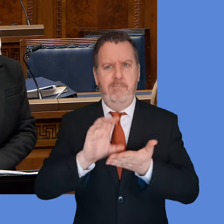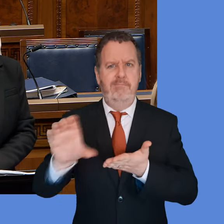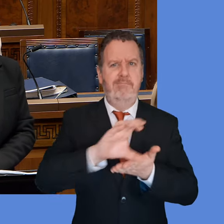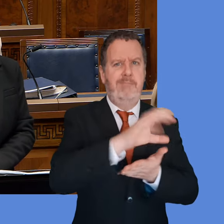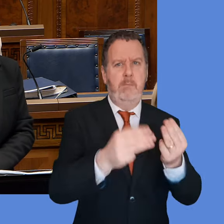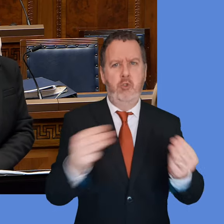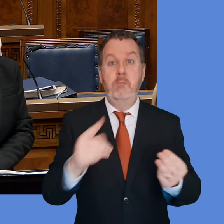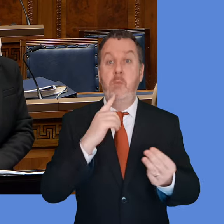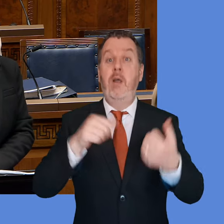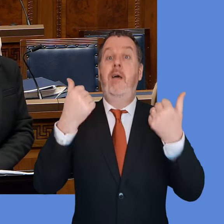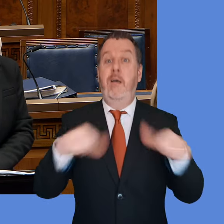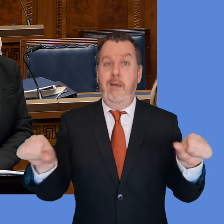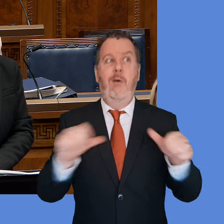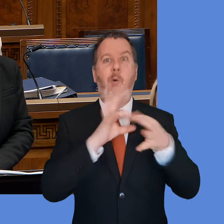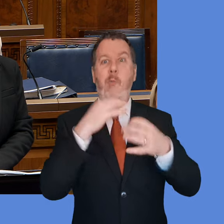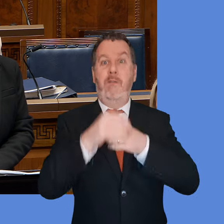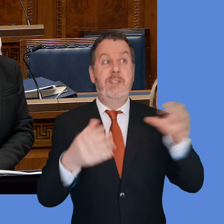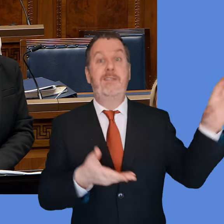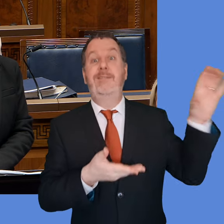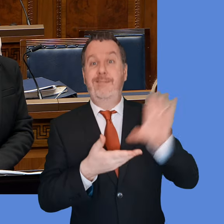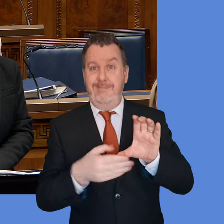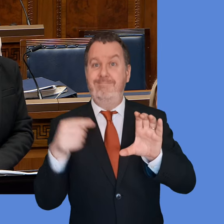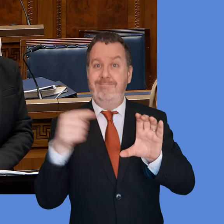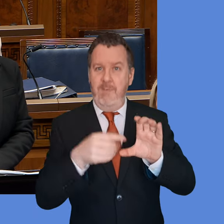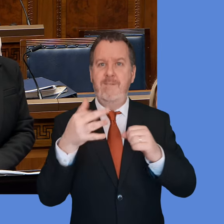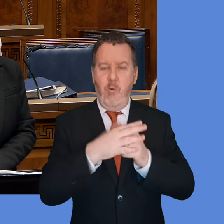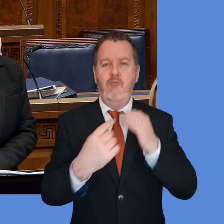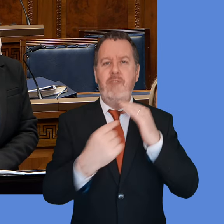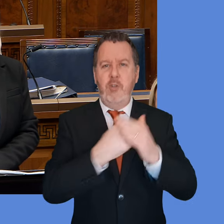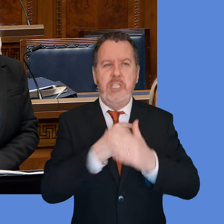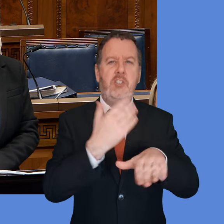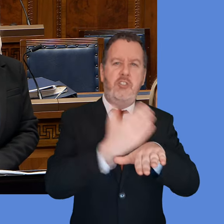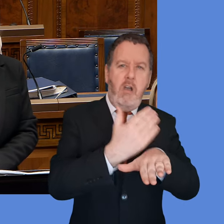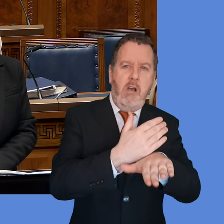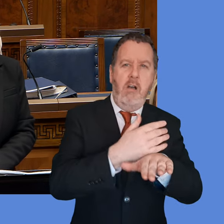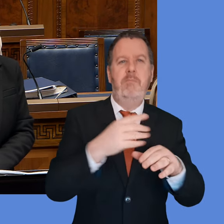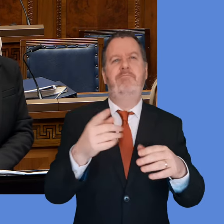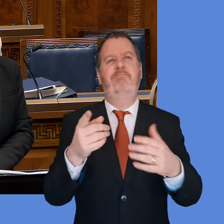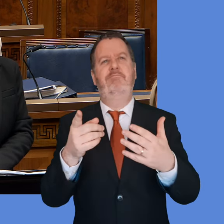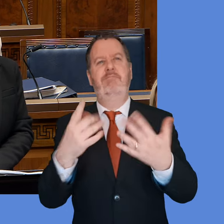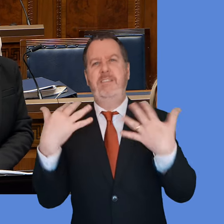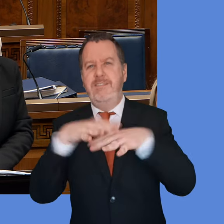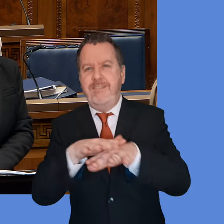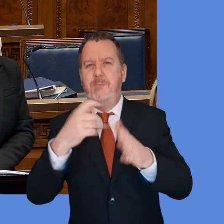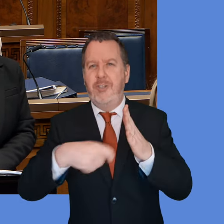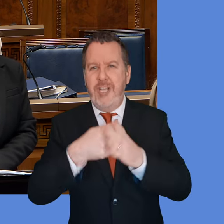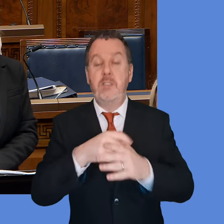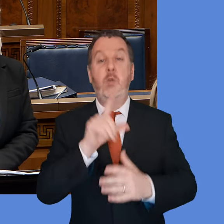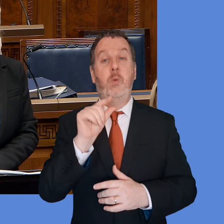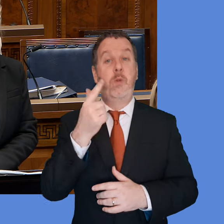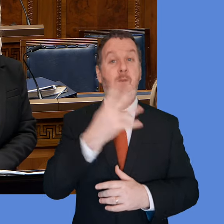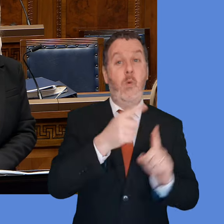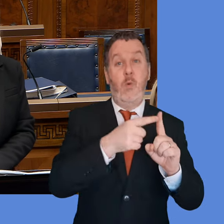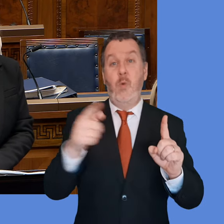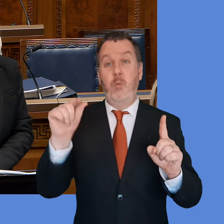needs before the allocations will be made. The Department has, however, secured funding from Home Office for refugee employability and integration